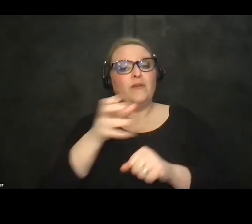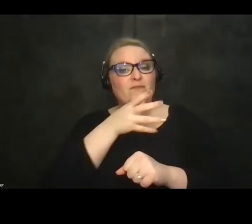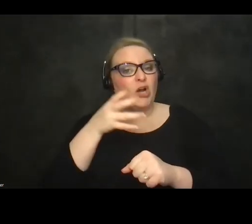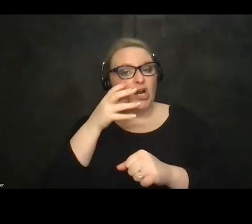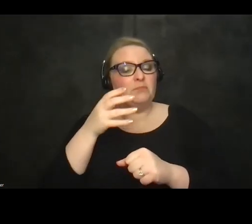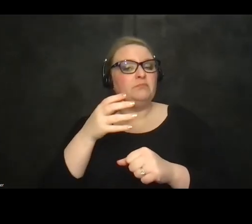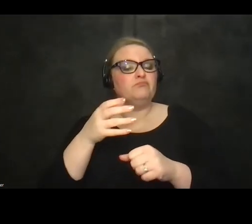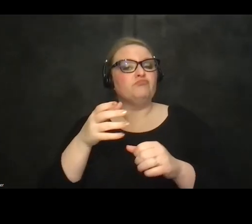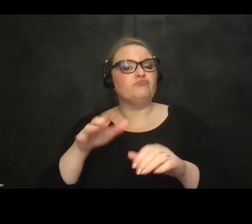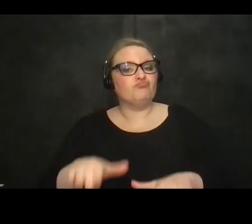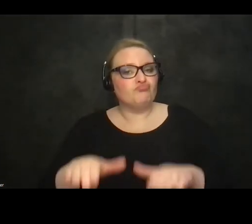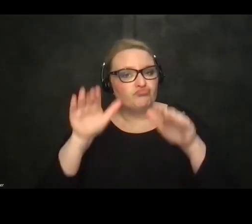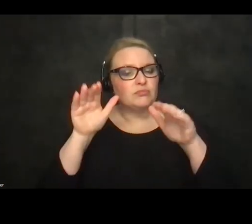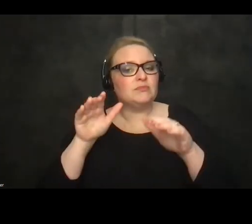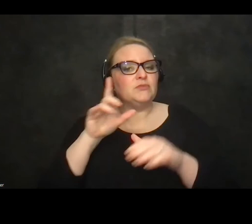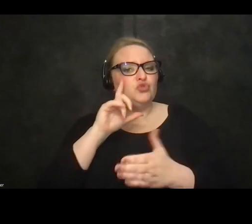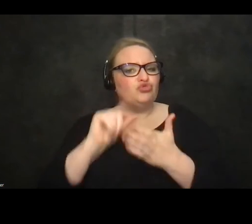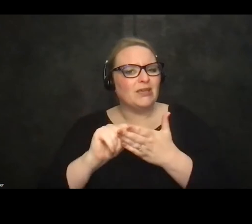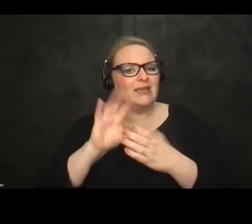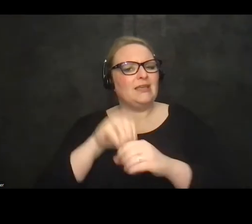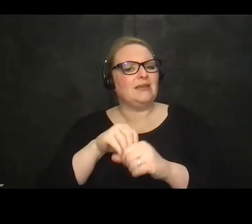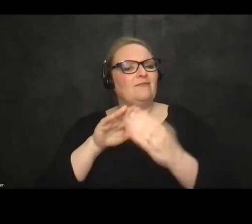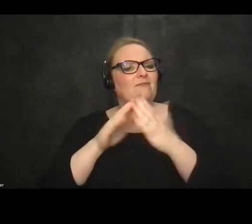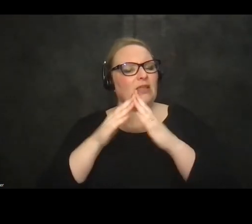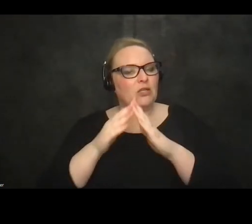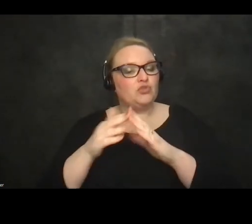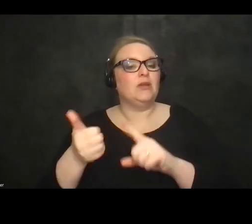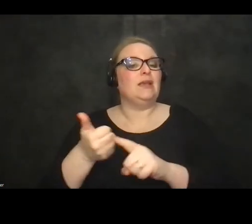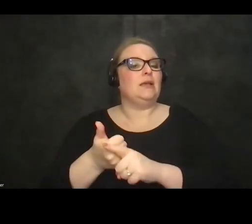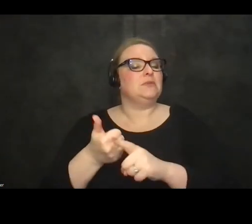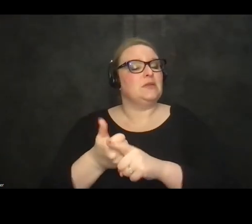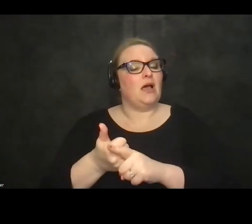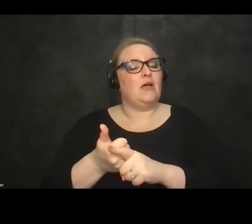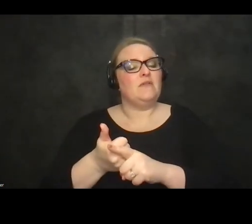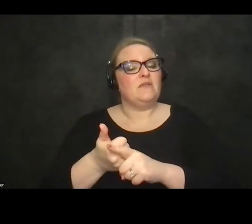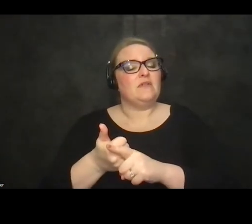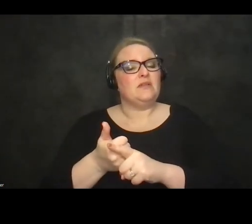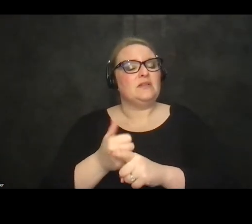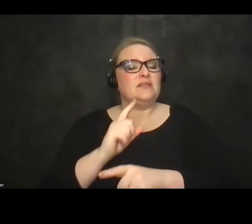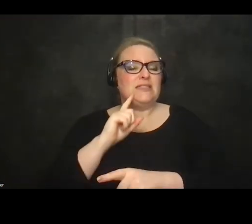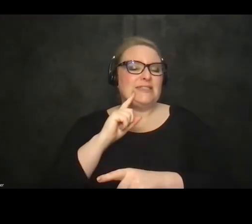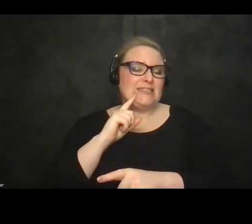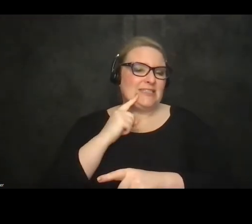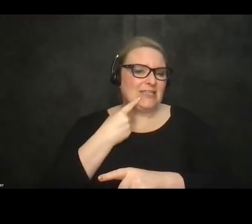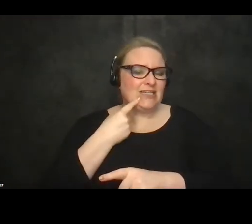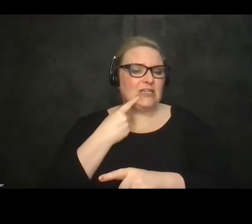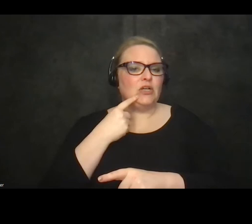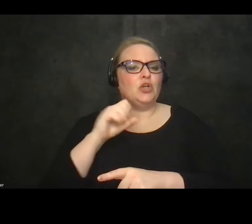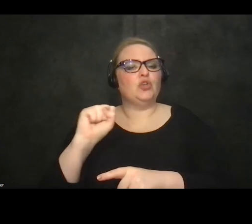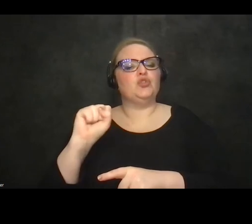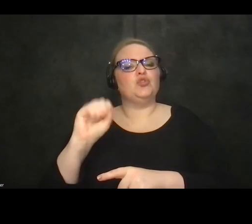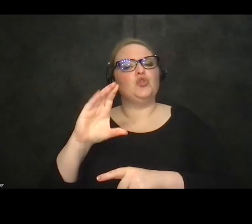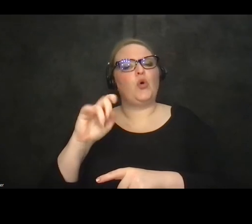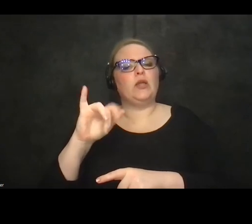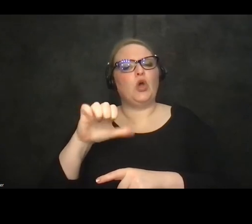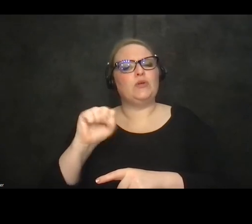in the village and as a man with a very very serious and severe scoliosis a man